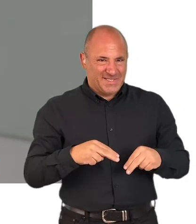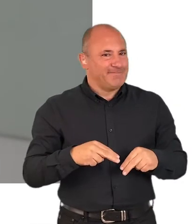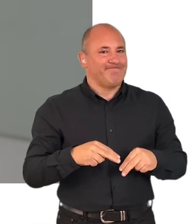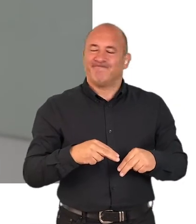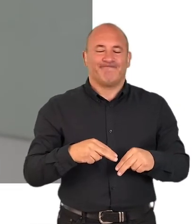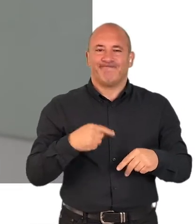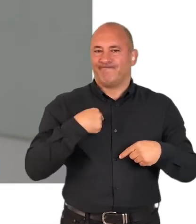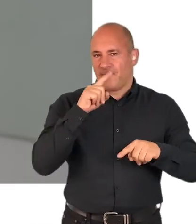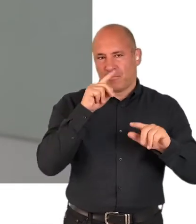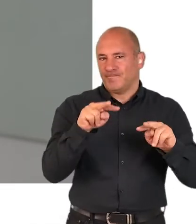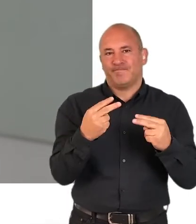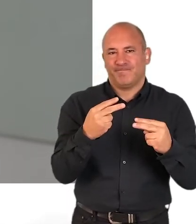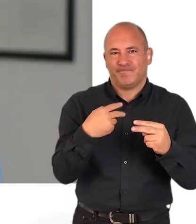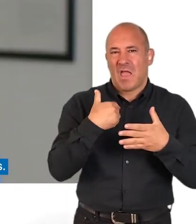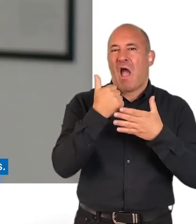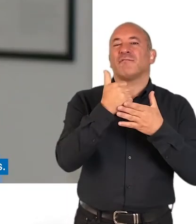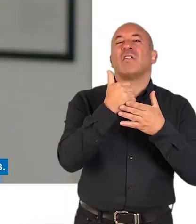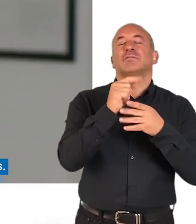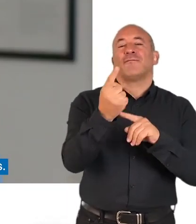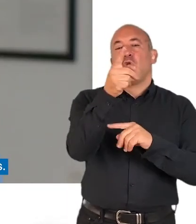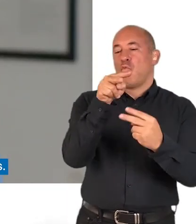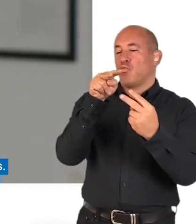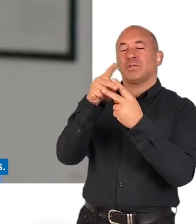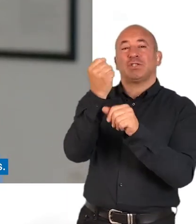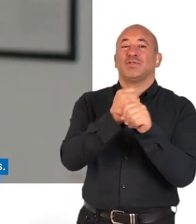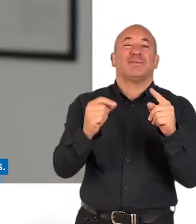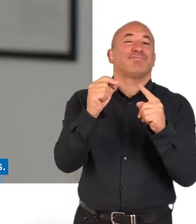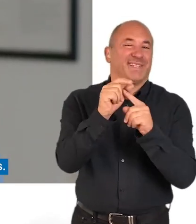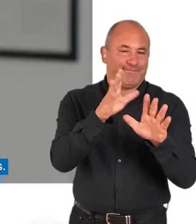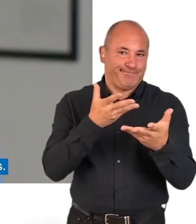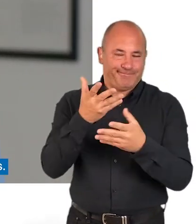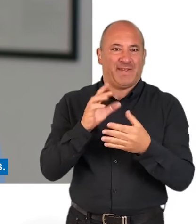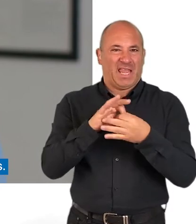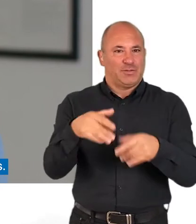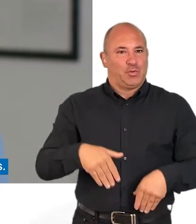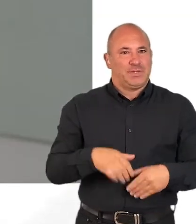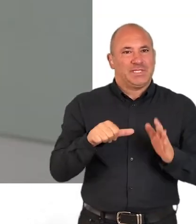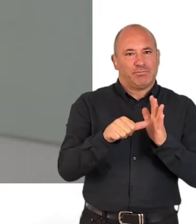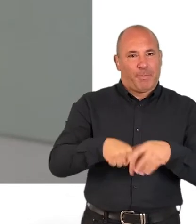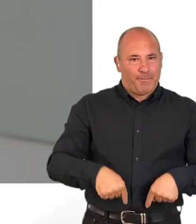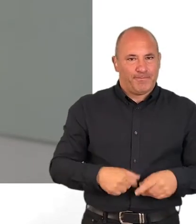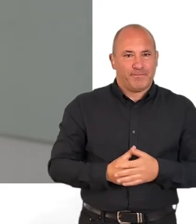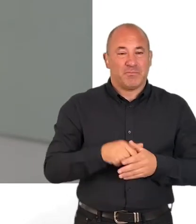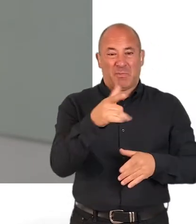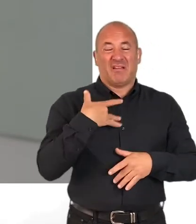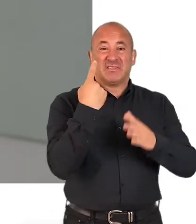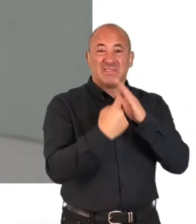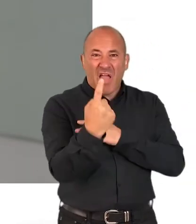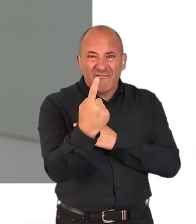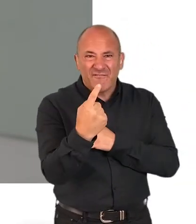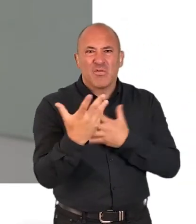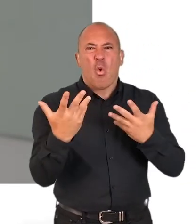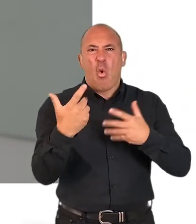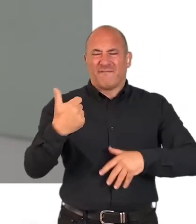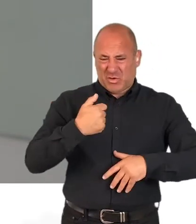appropriate for a teledermatology review and we advise that you first contact your GP regarding this. If you live alone or the